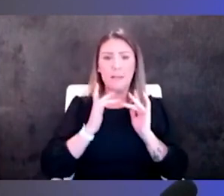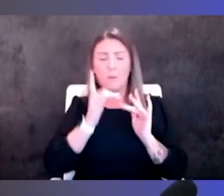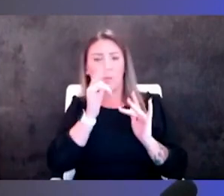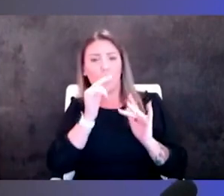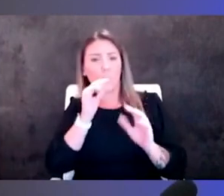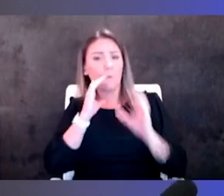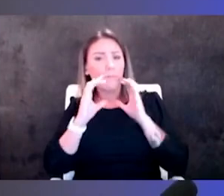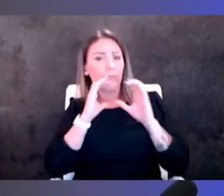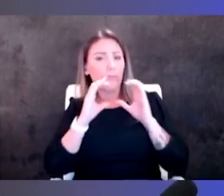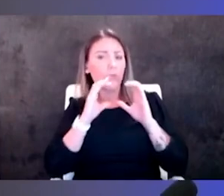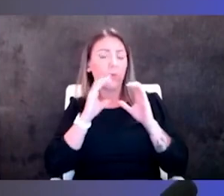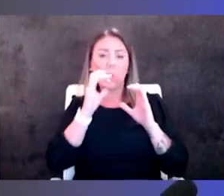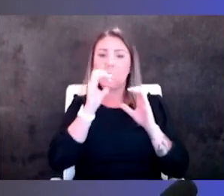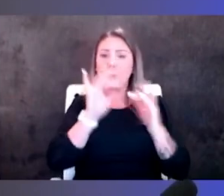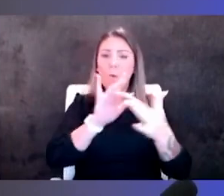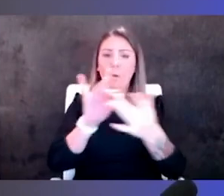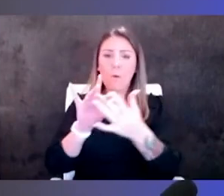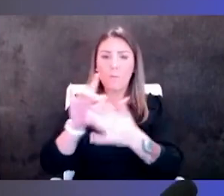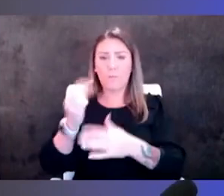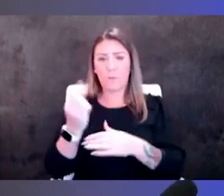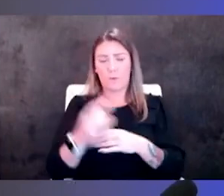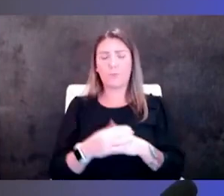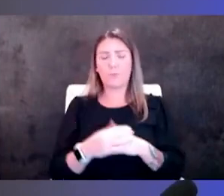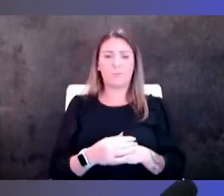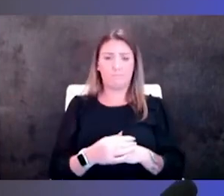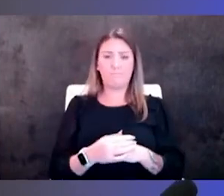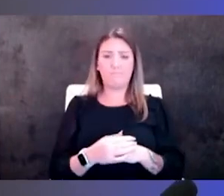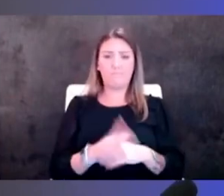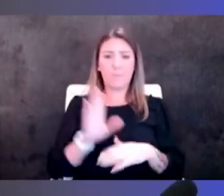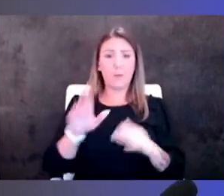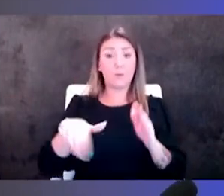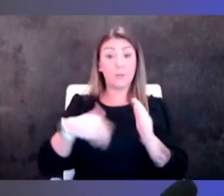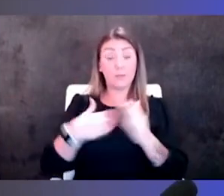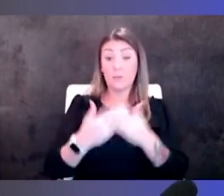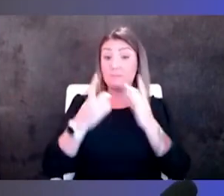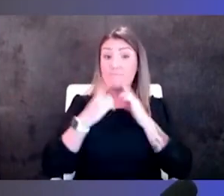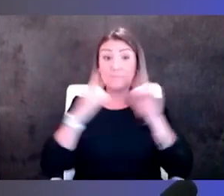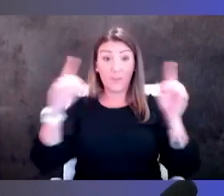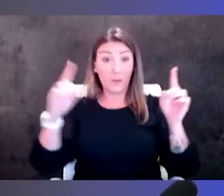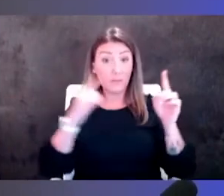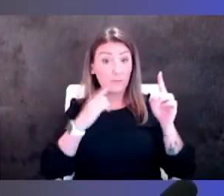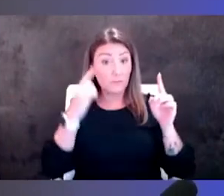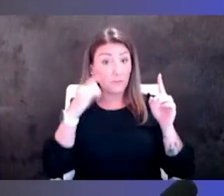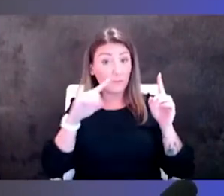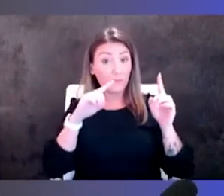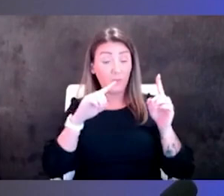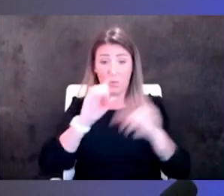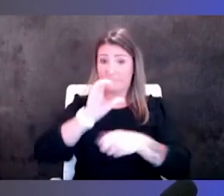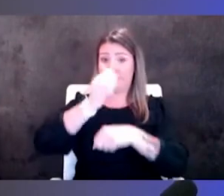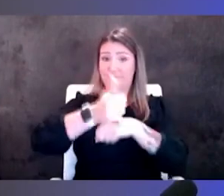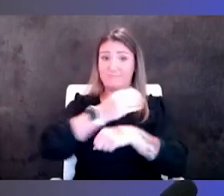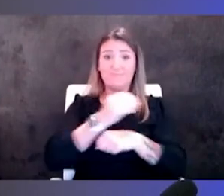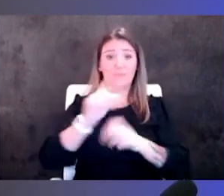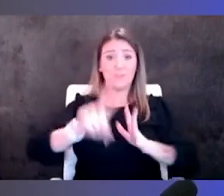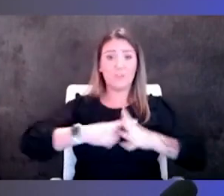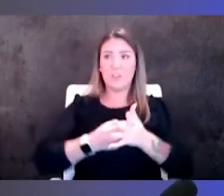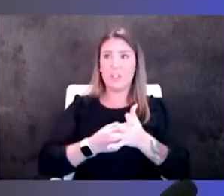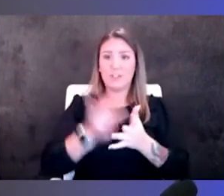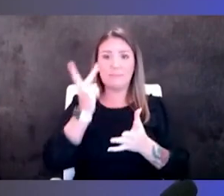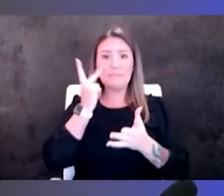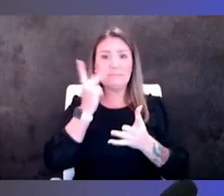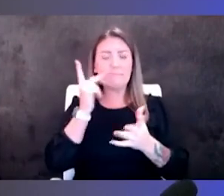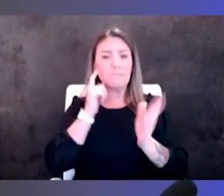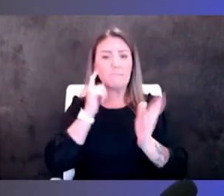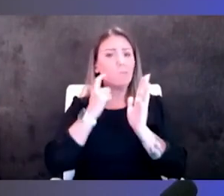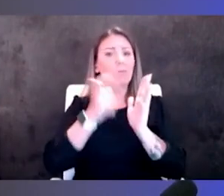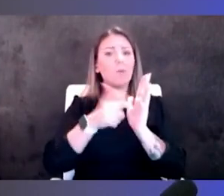who to reach out to first um was all uh pretty effective in getting these implemented and starting to see results um as